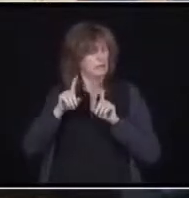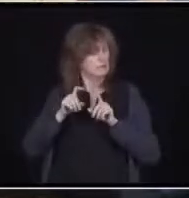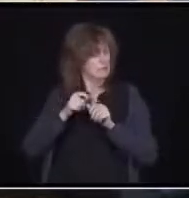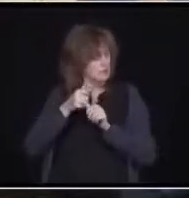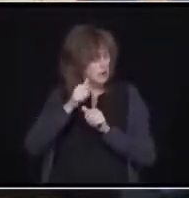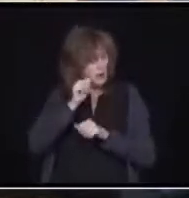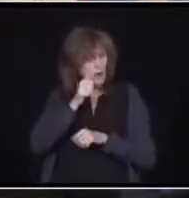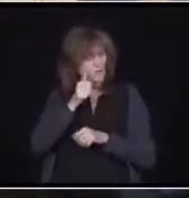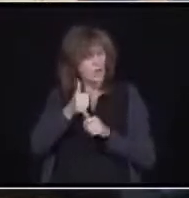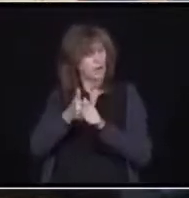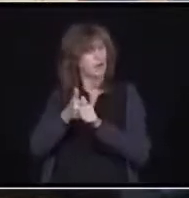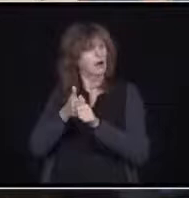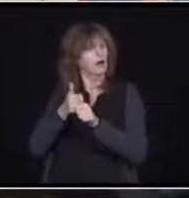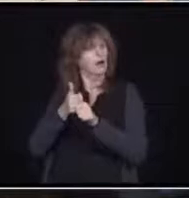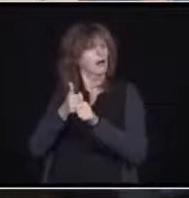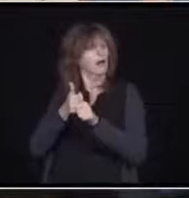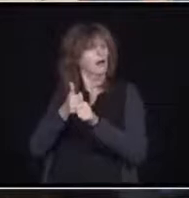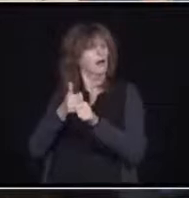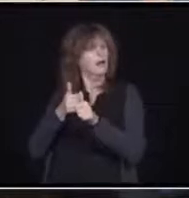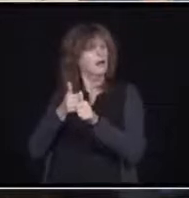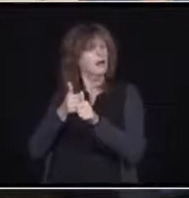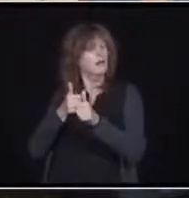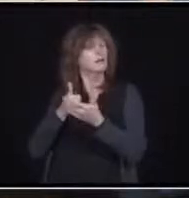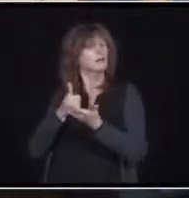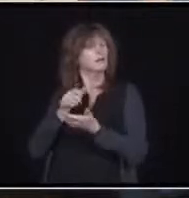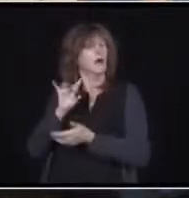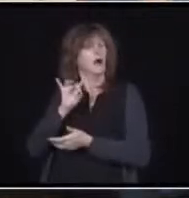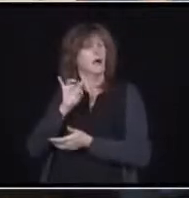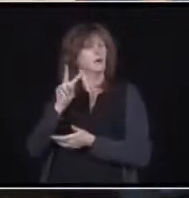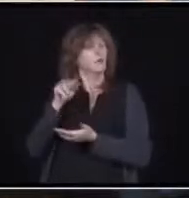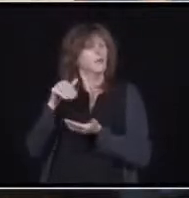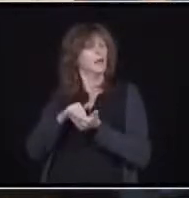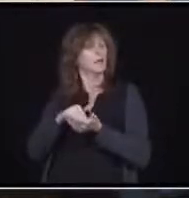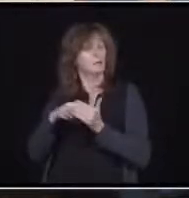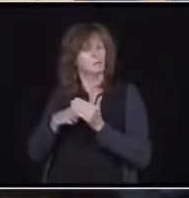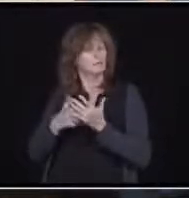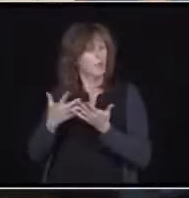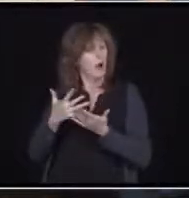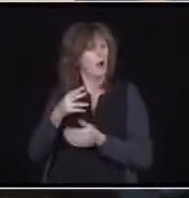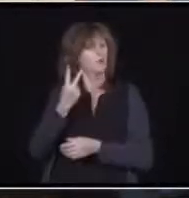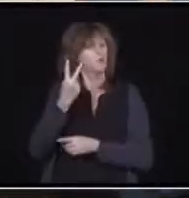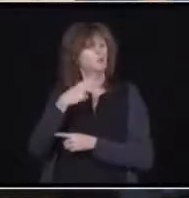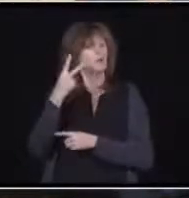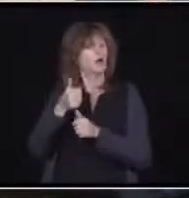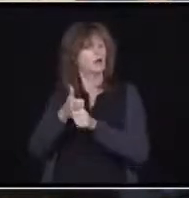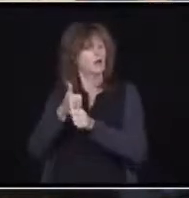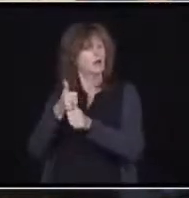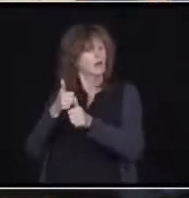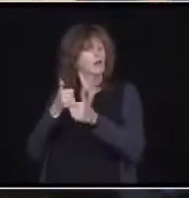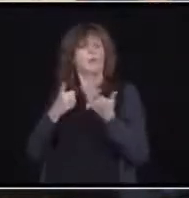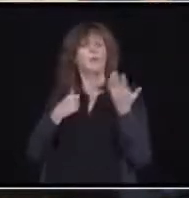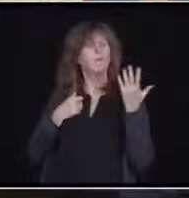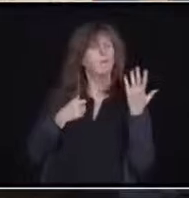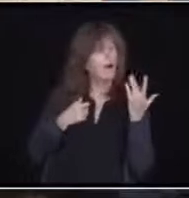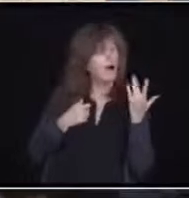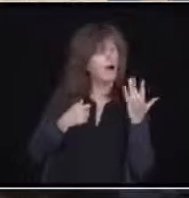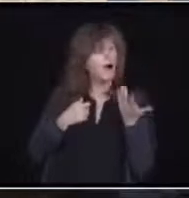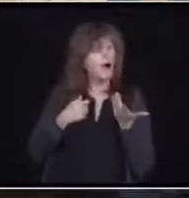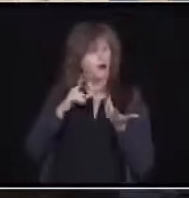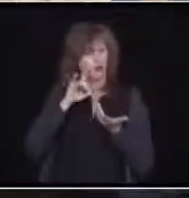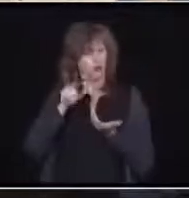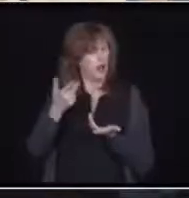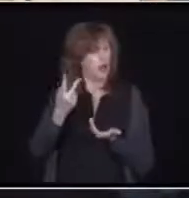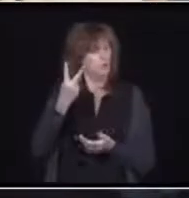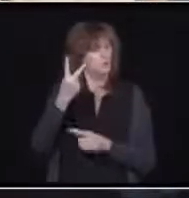82,000 sounds like a full two-day backlog. Yeah, I'll pass this over to the minister again. Thank you.